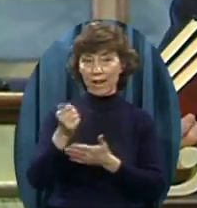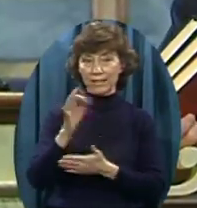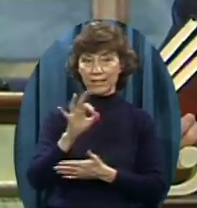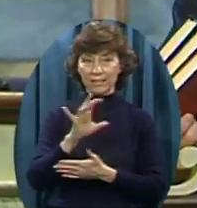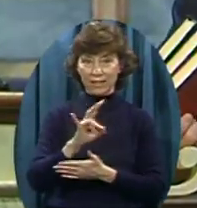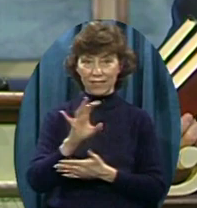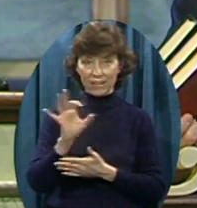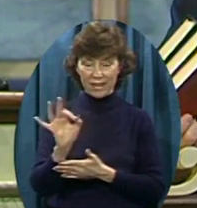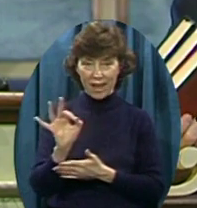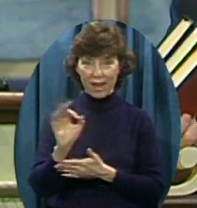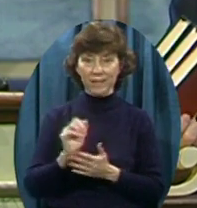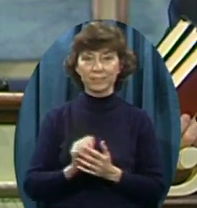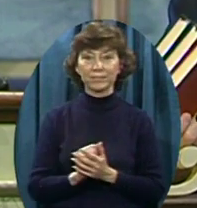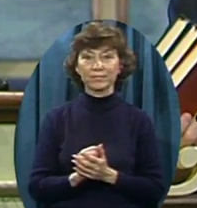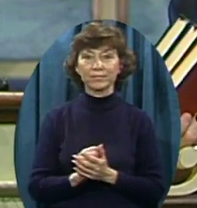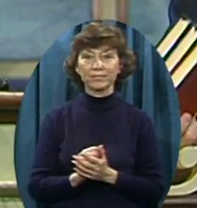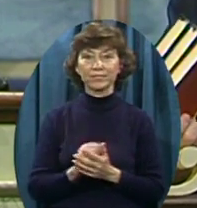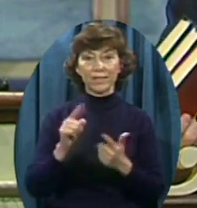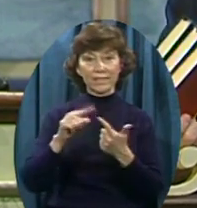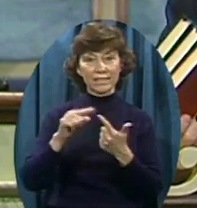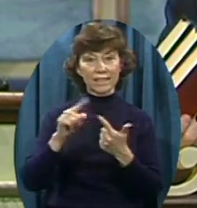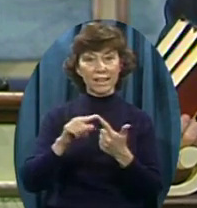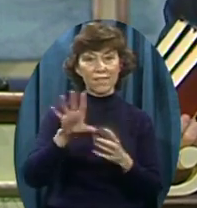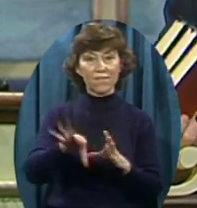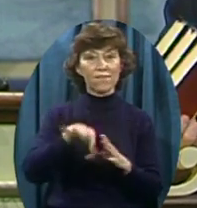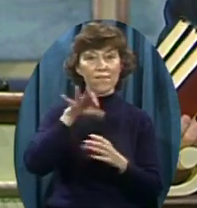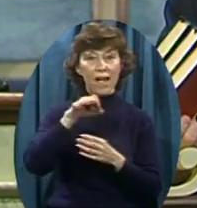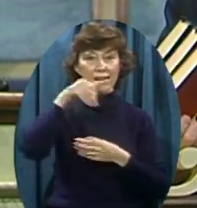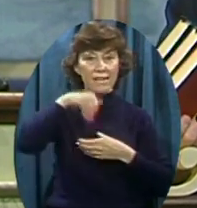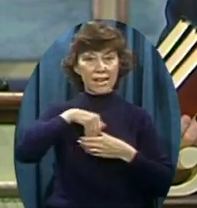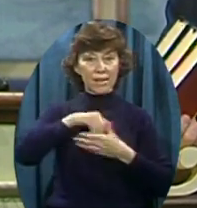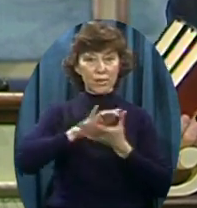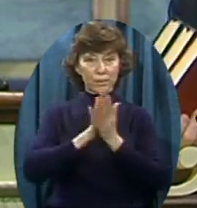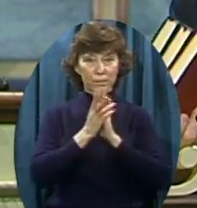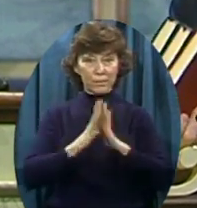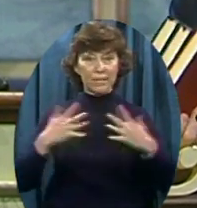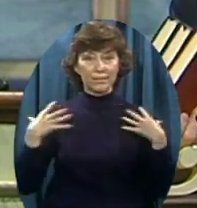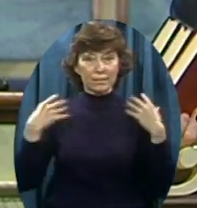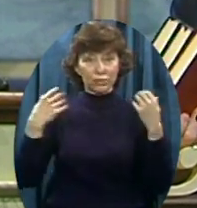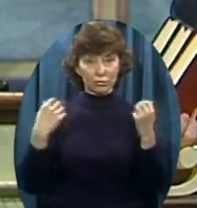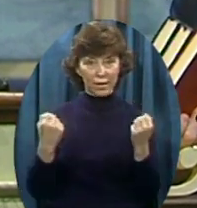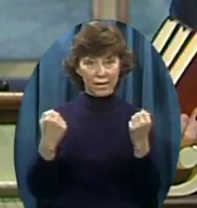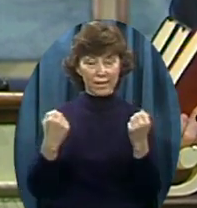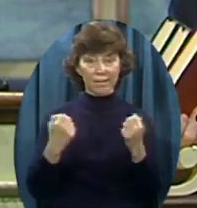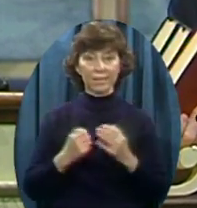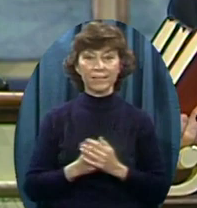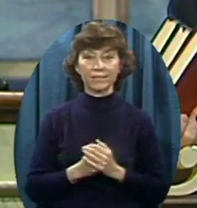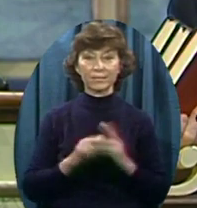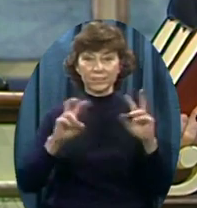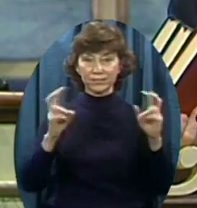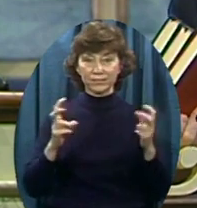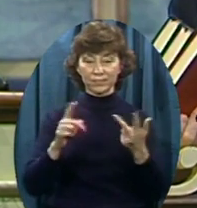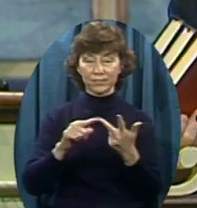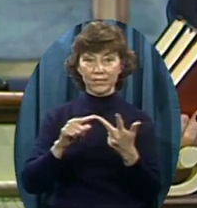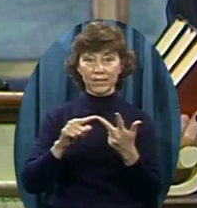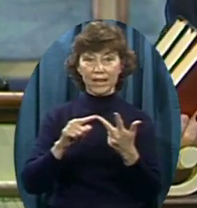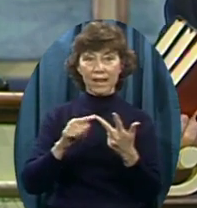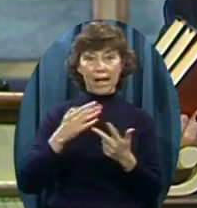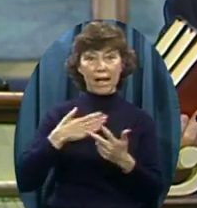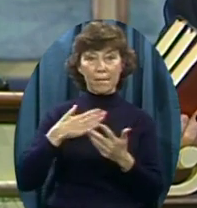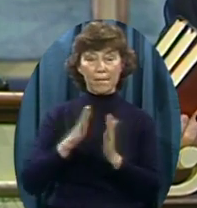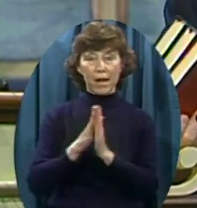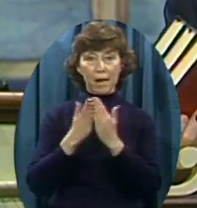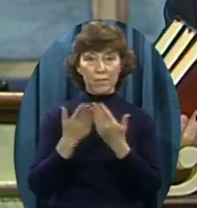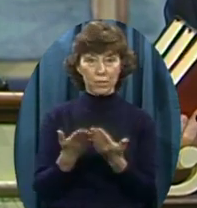that one And then Finding Inner Peace and Strength A book on living The Victorious Christian Life And then my book I put